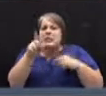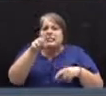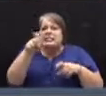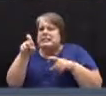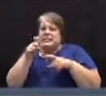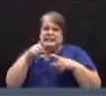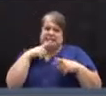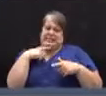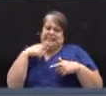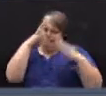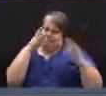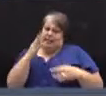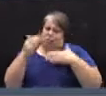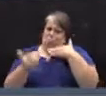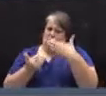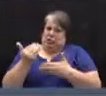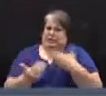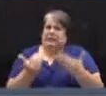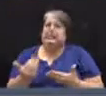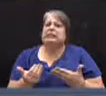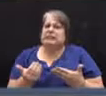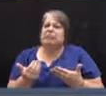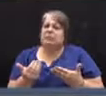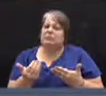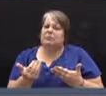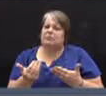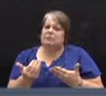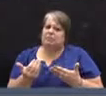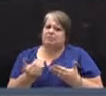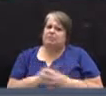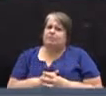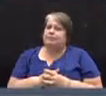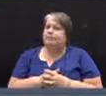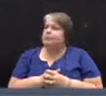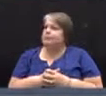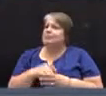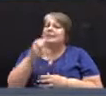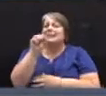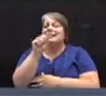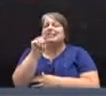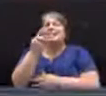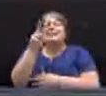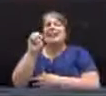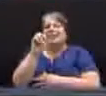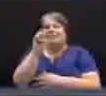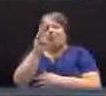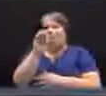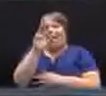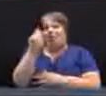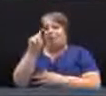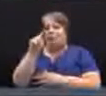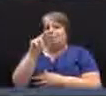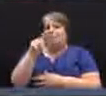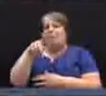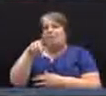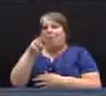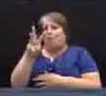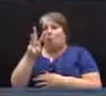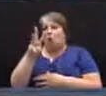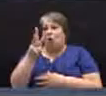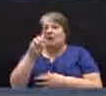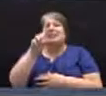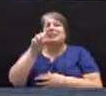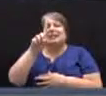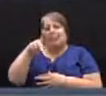proceed as we come to the beginning of the fiscal year. Mr. Barrett. Good evening. Steve Barrett, Director of Public Works. That will be a cut